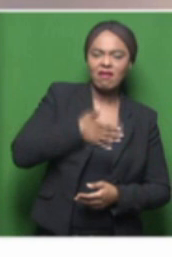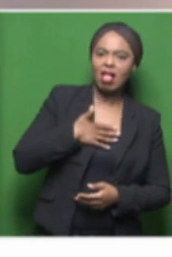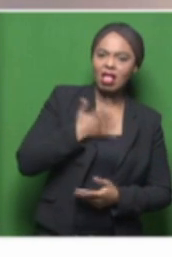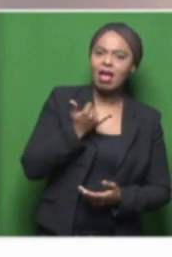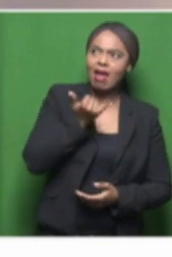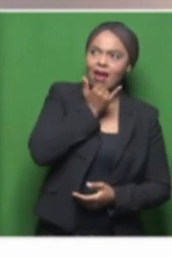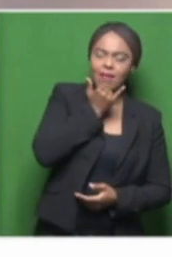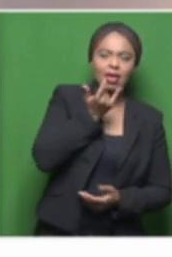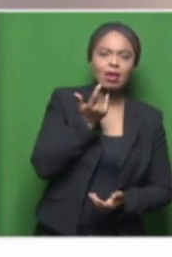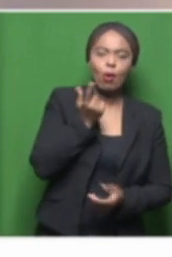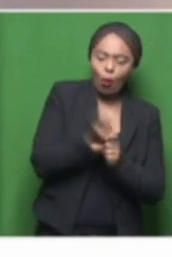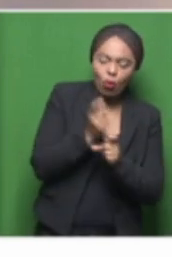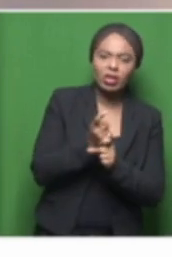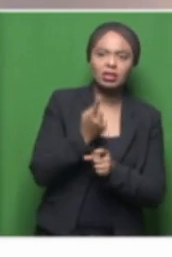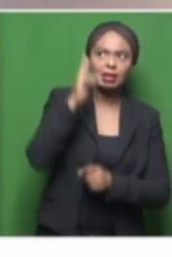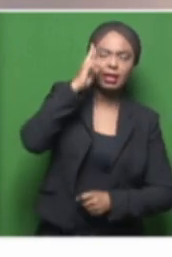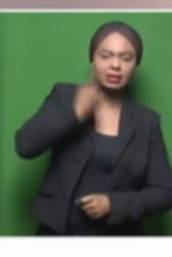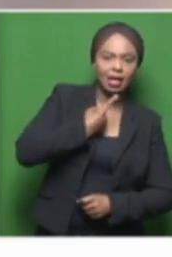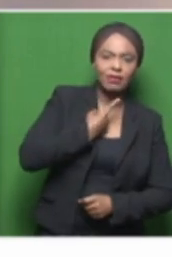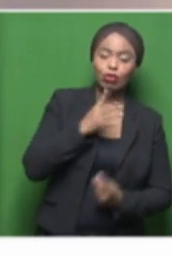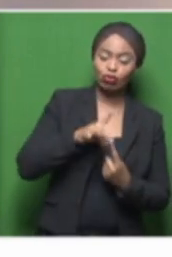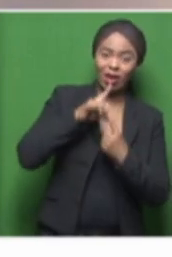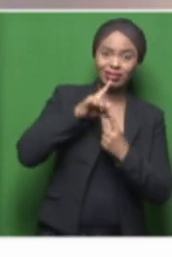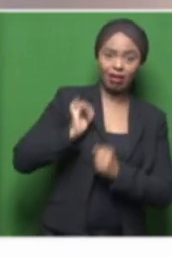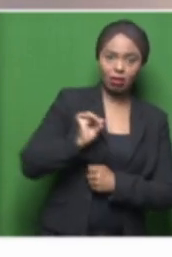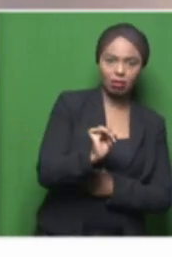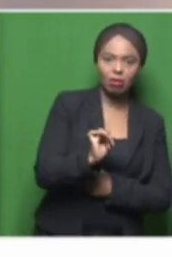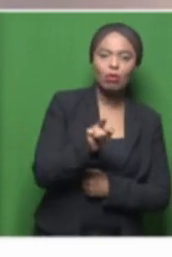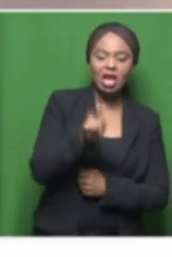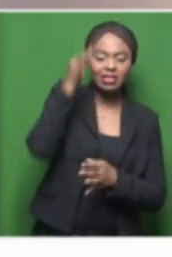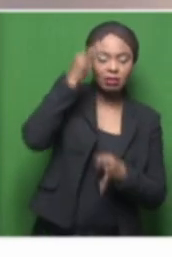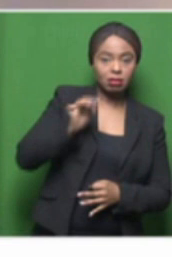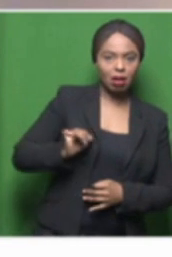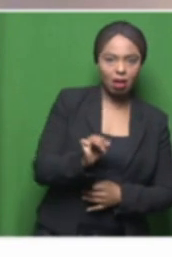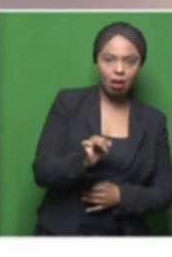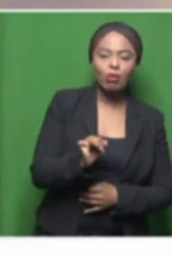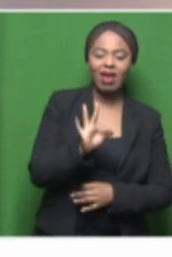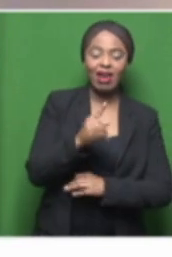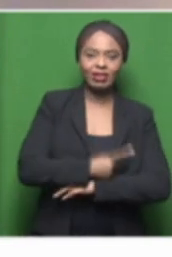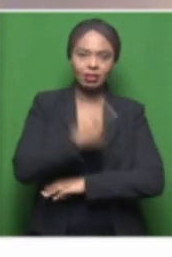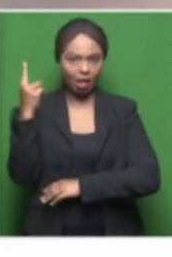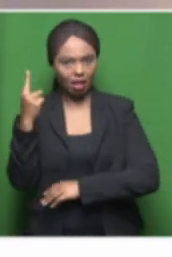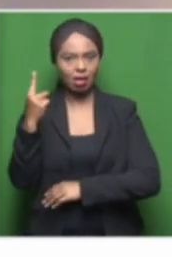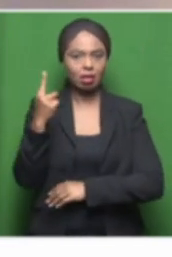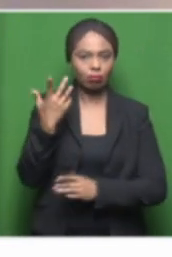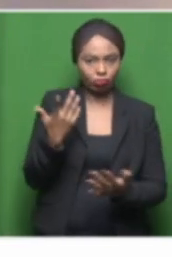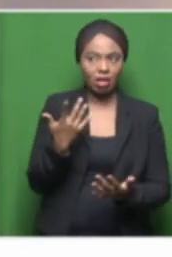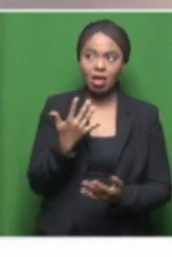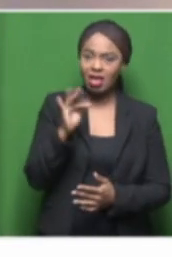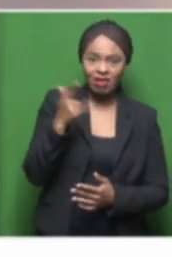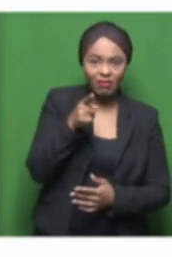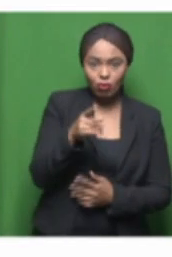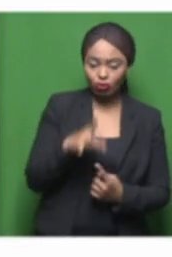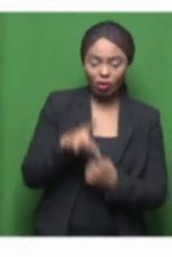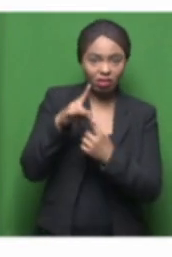should remind ourselves that it is a choice and decision that we make every day. You know, it just doesn't happen, you know,